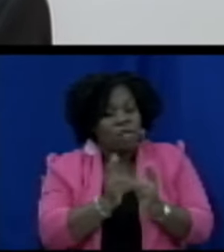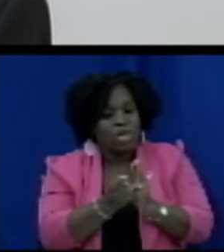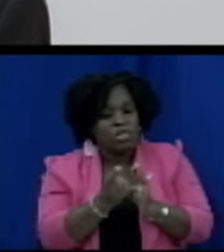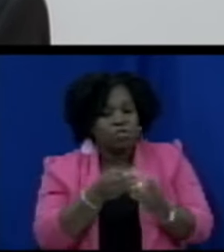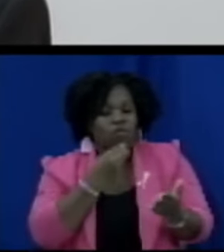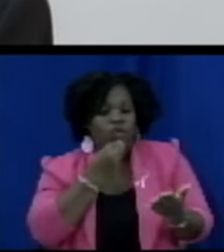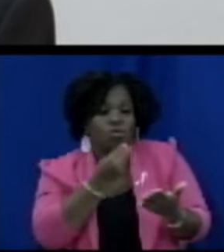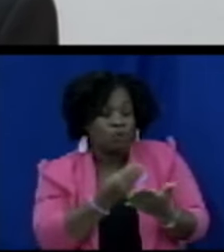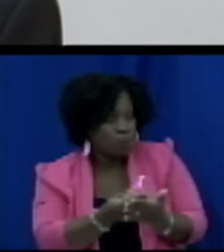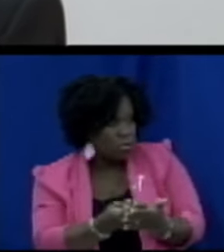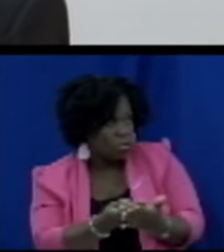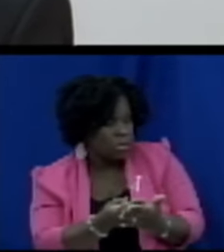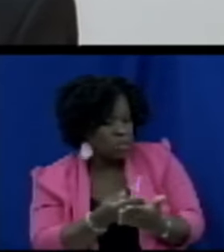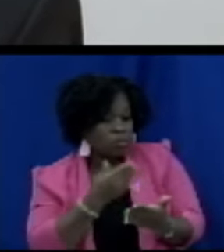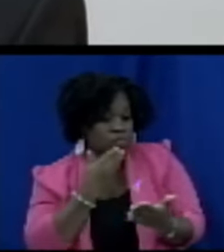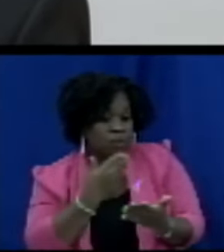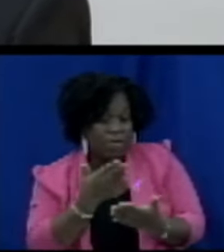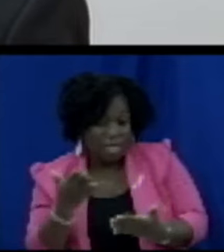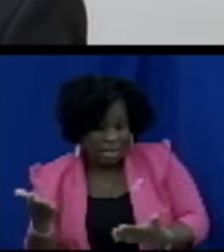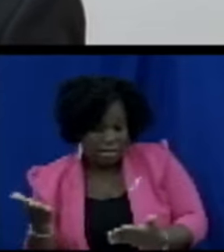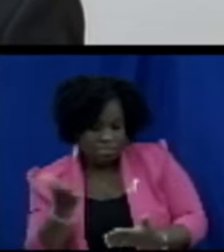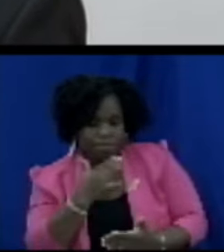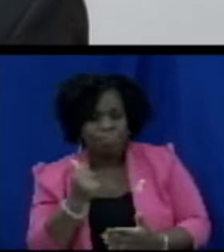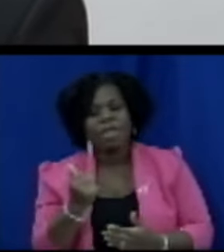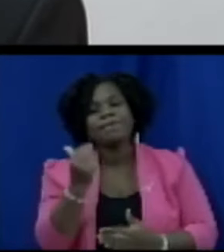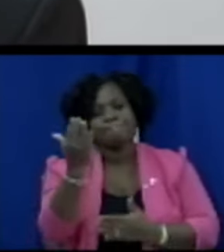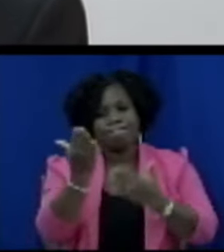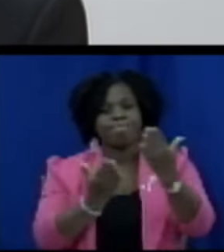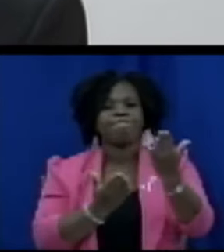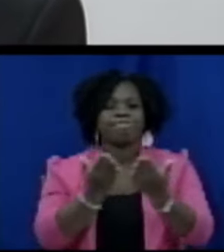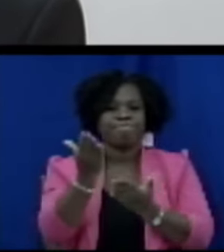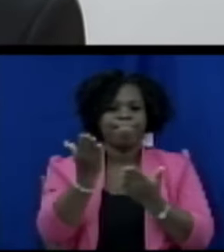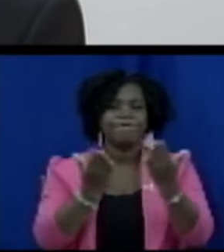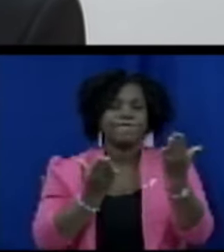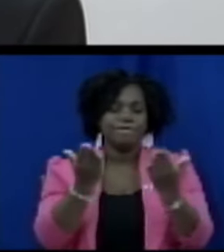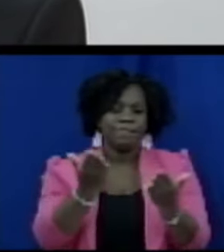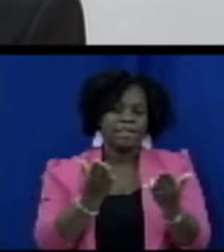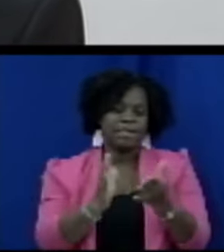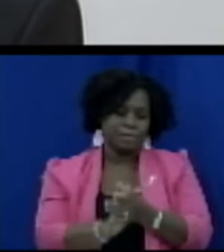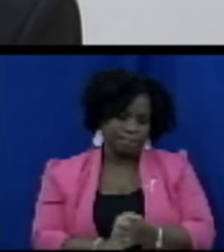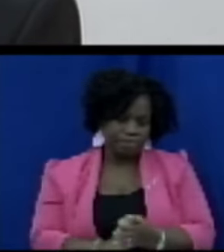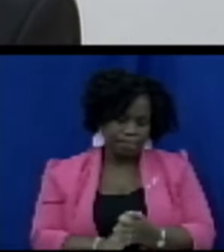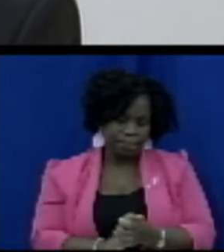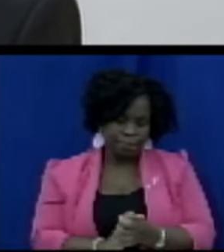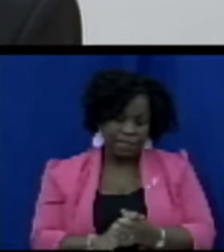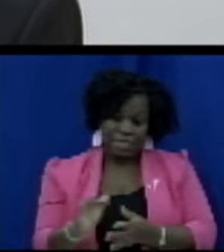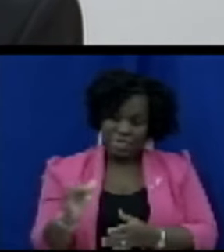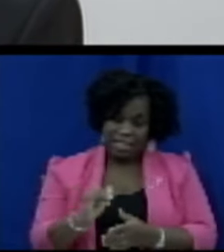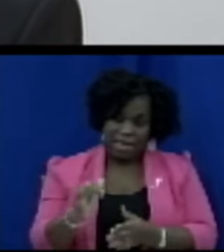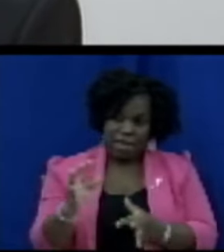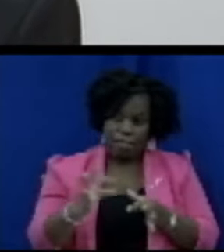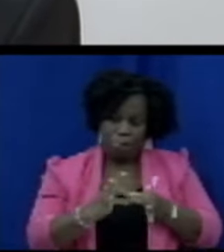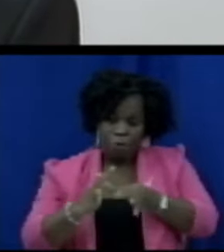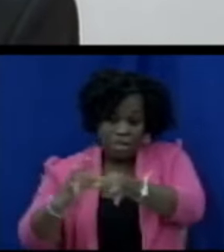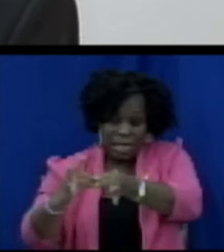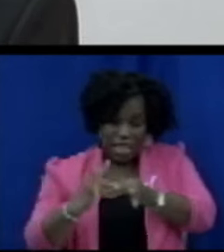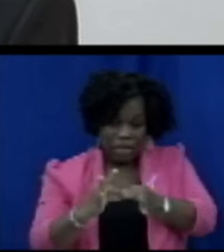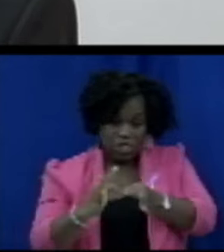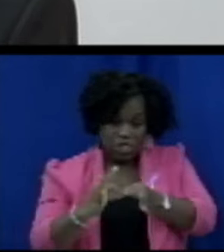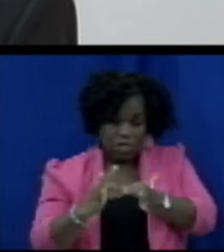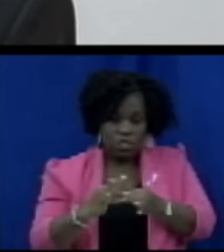established the duties and the obligations of suppliers further